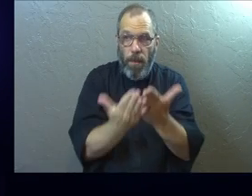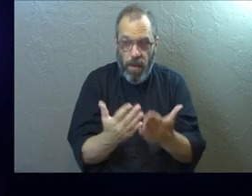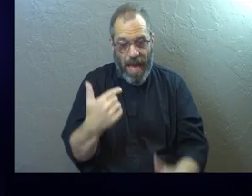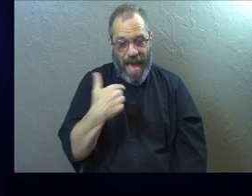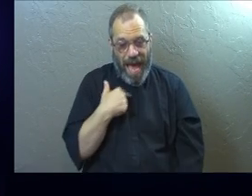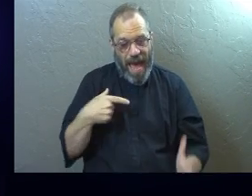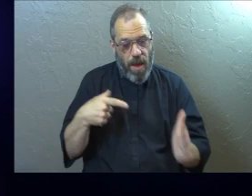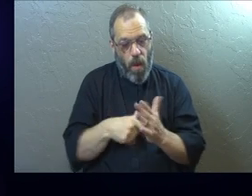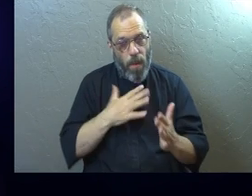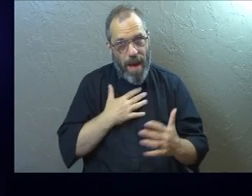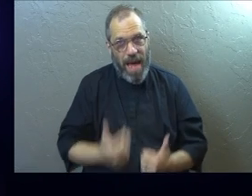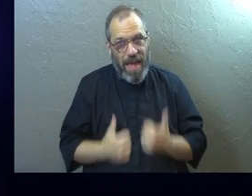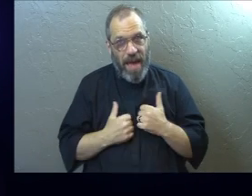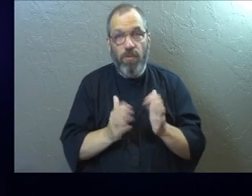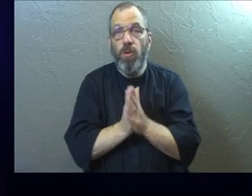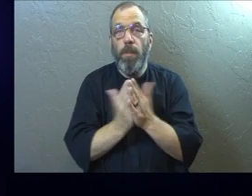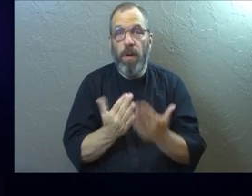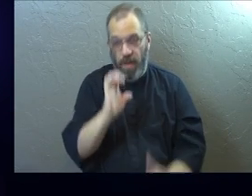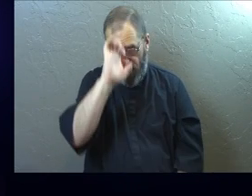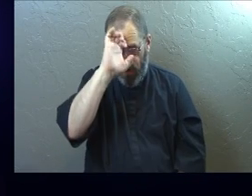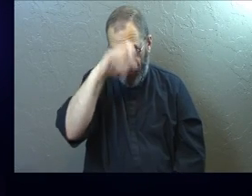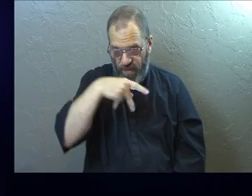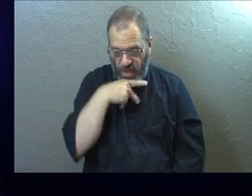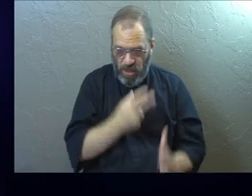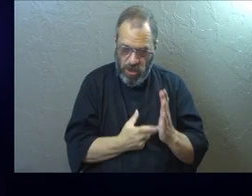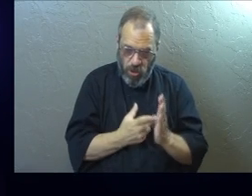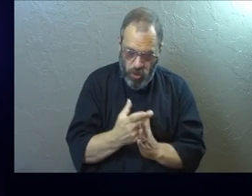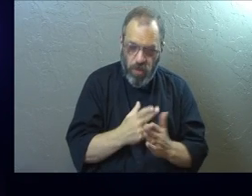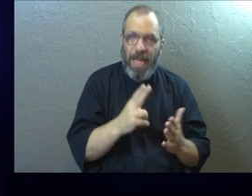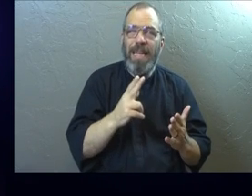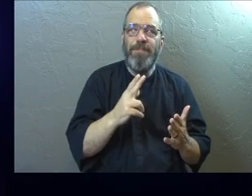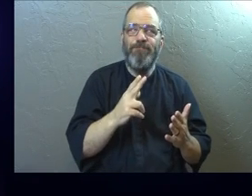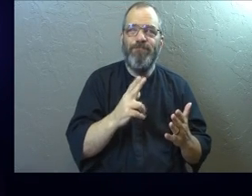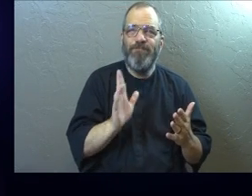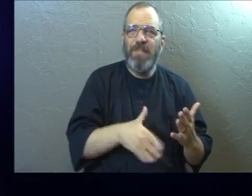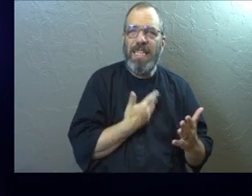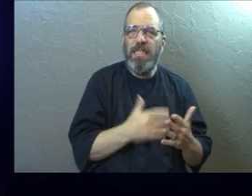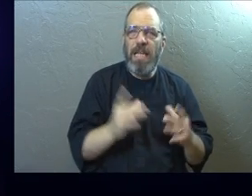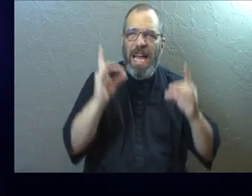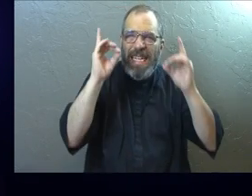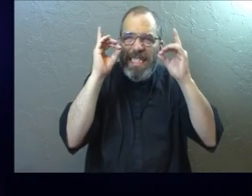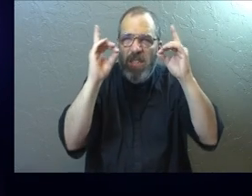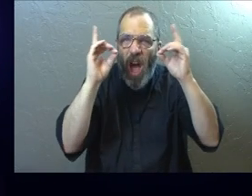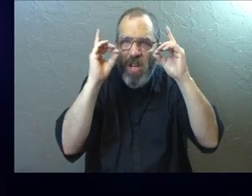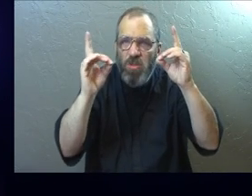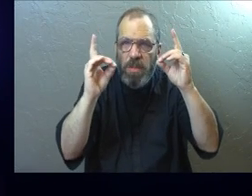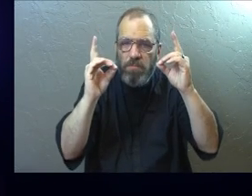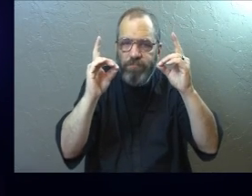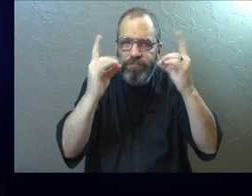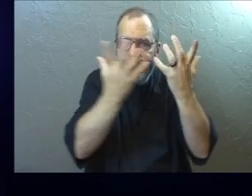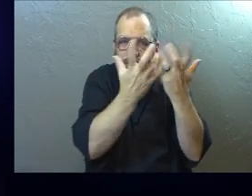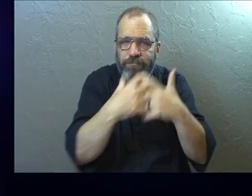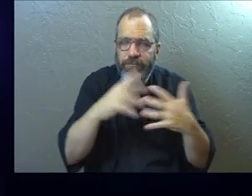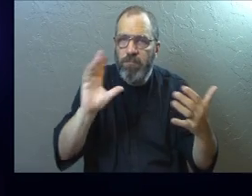I owe my life. It is truth that sings. Doctrine set to music.